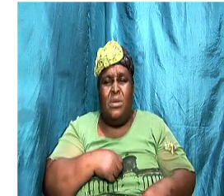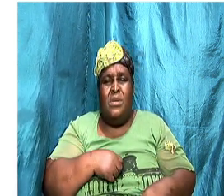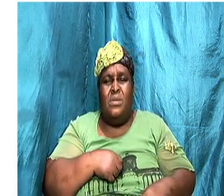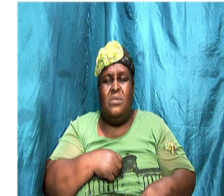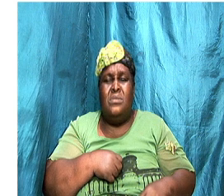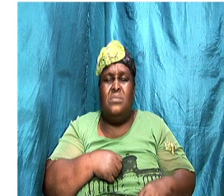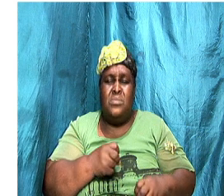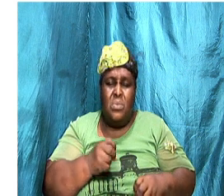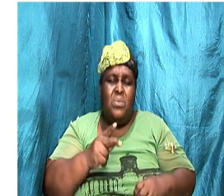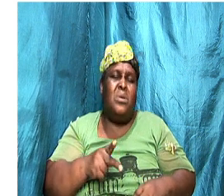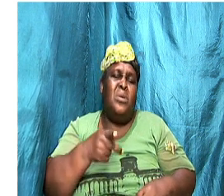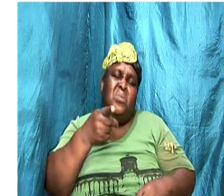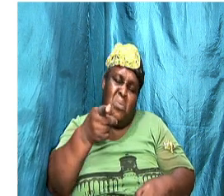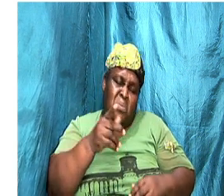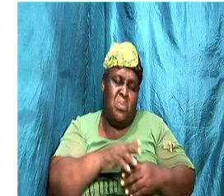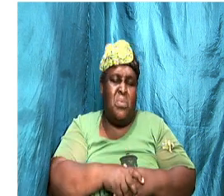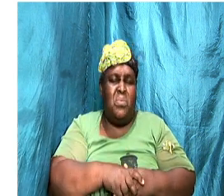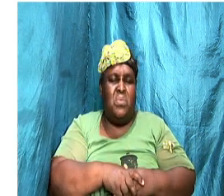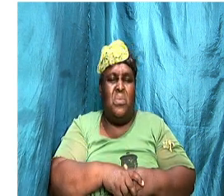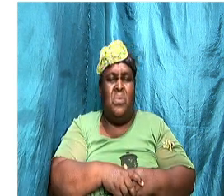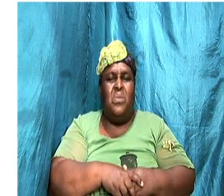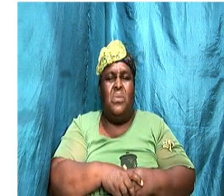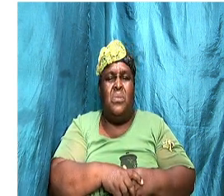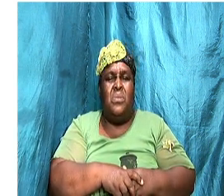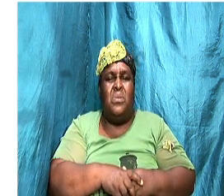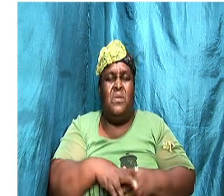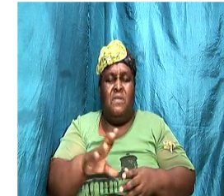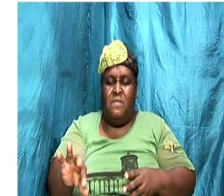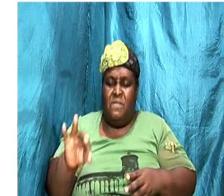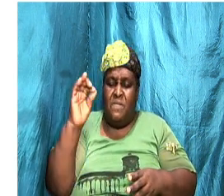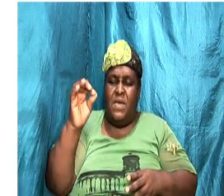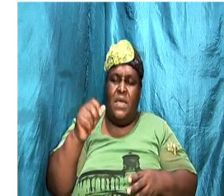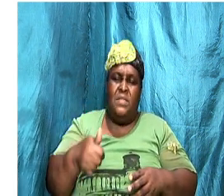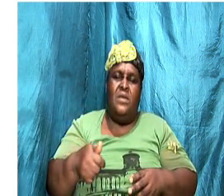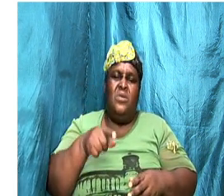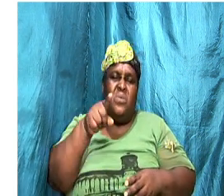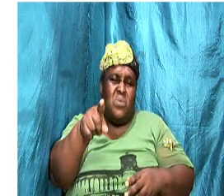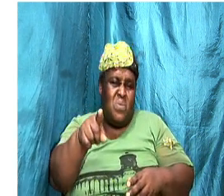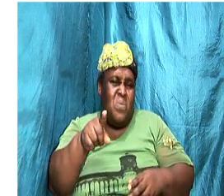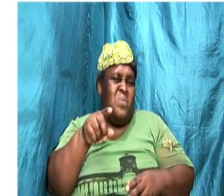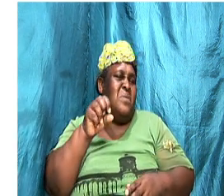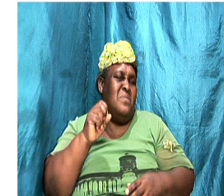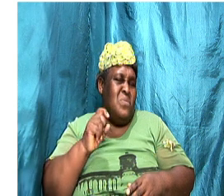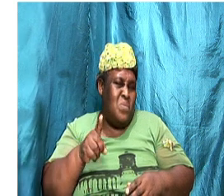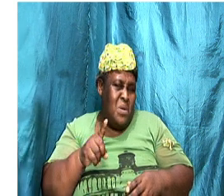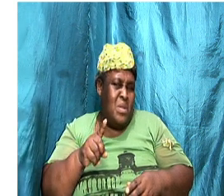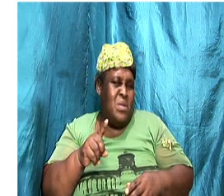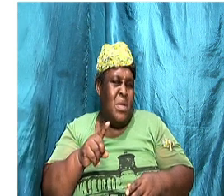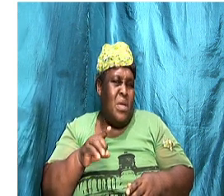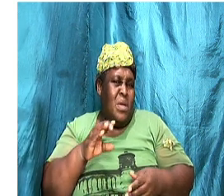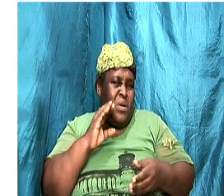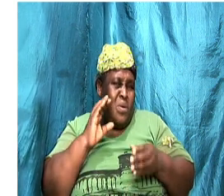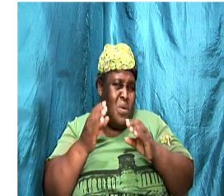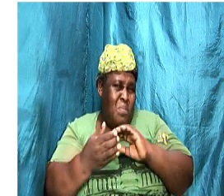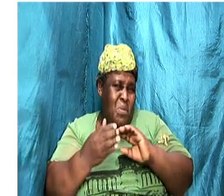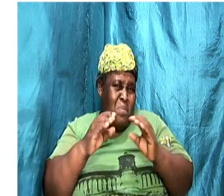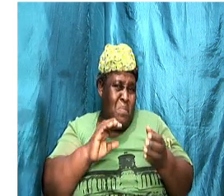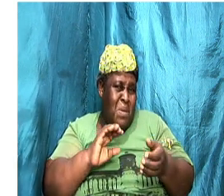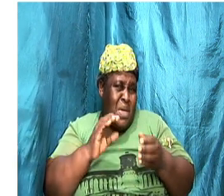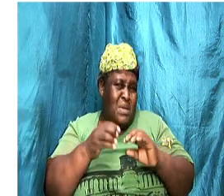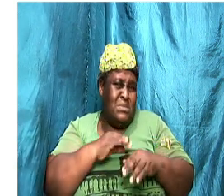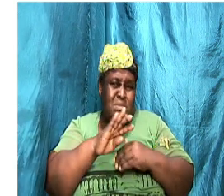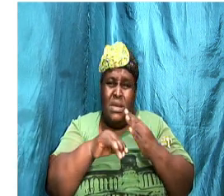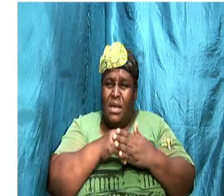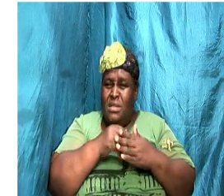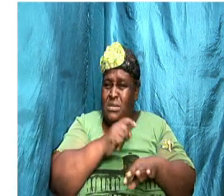is compromise but if you find that you are the one that is being compromising all the time then you find that